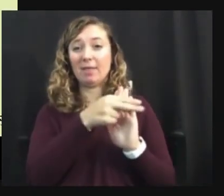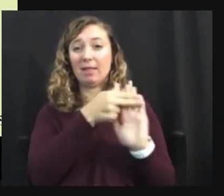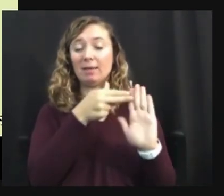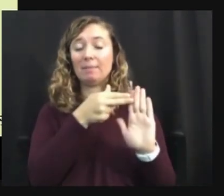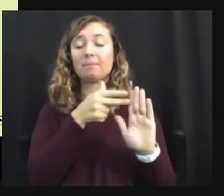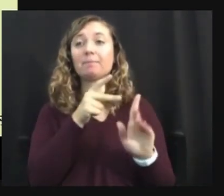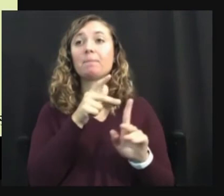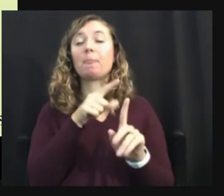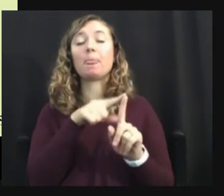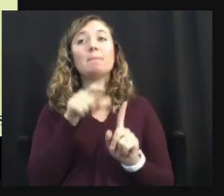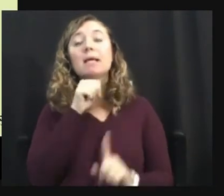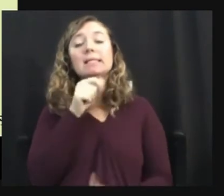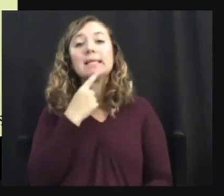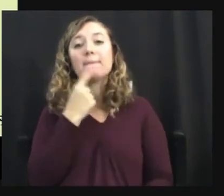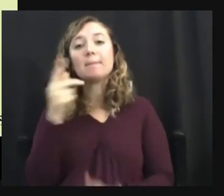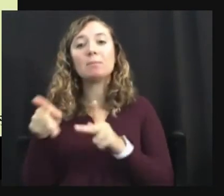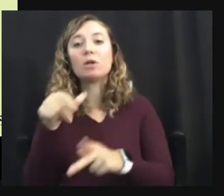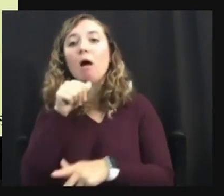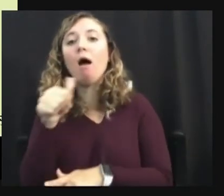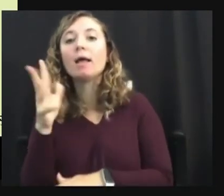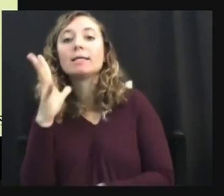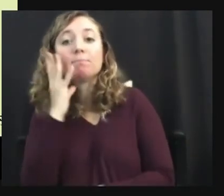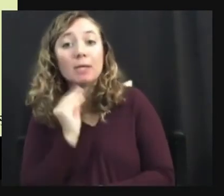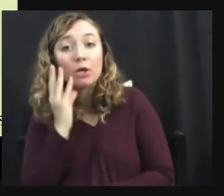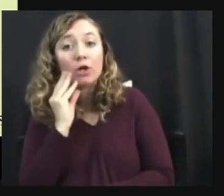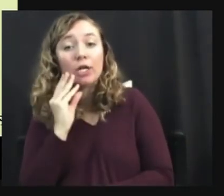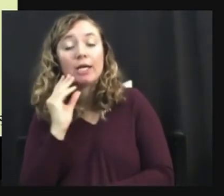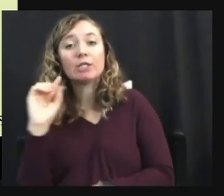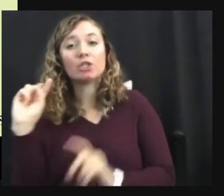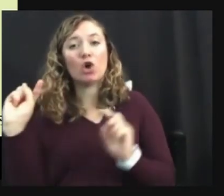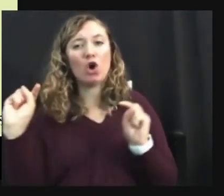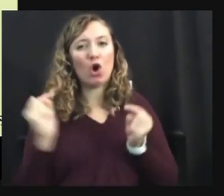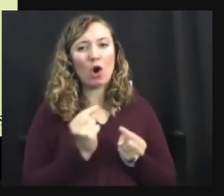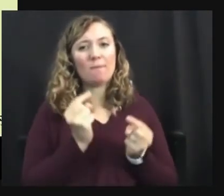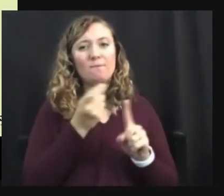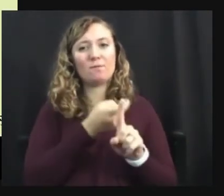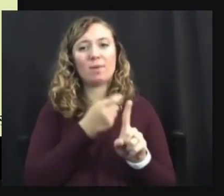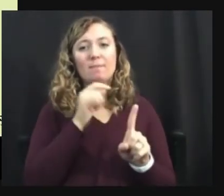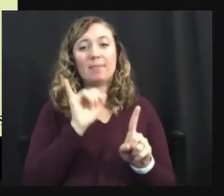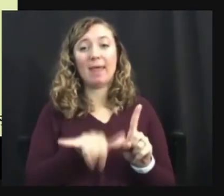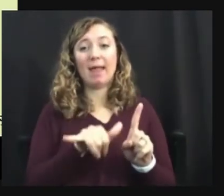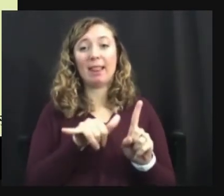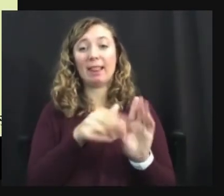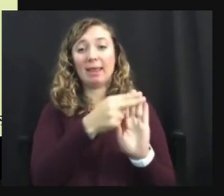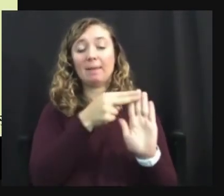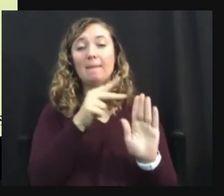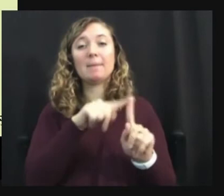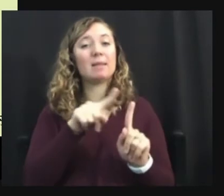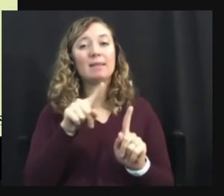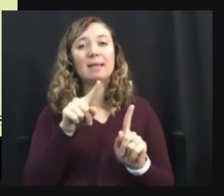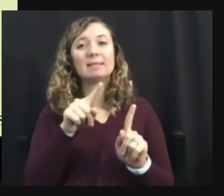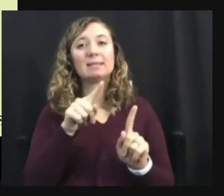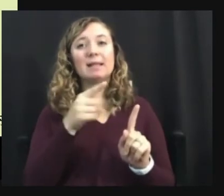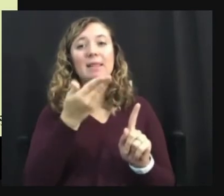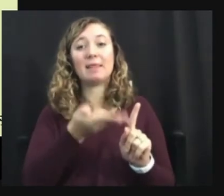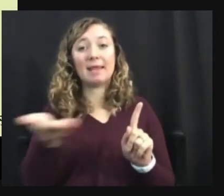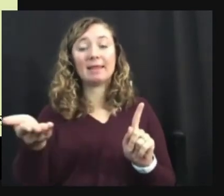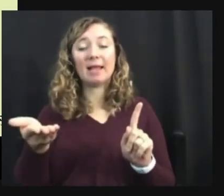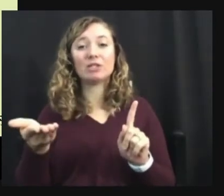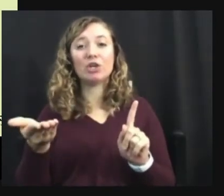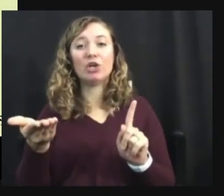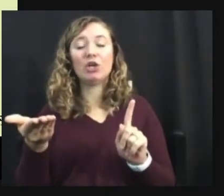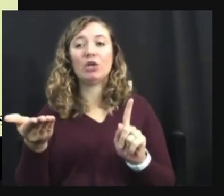because of the label, but the, the thing that causes the harm is, uh, the